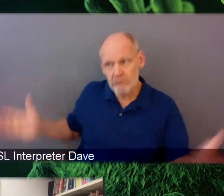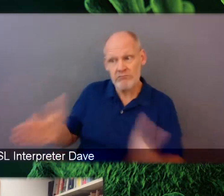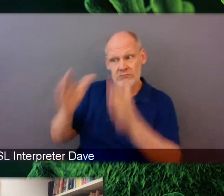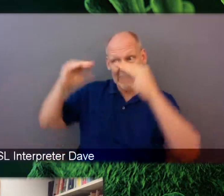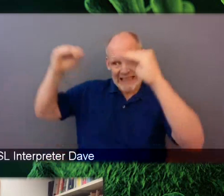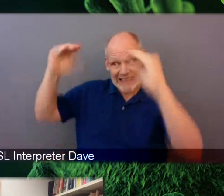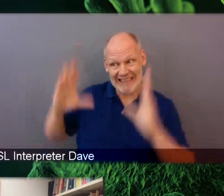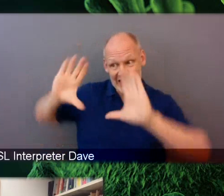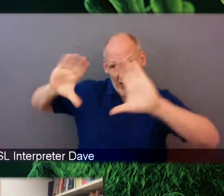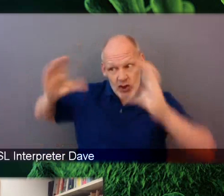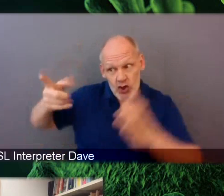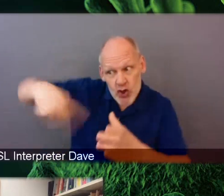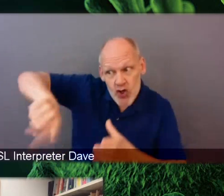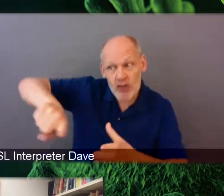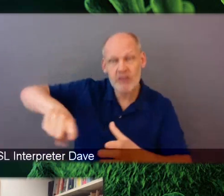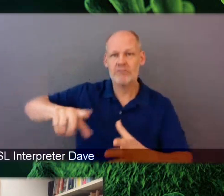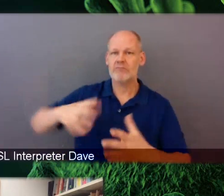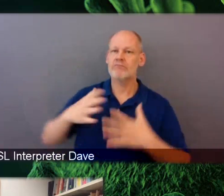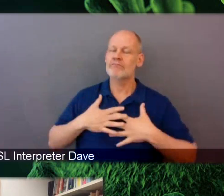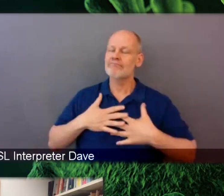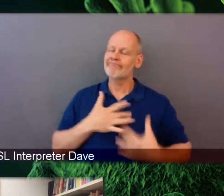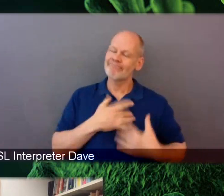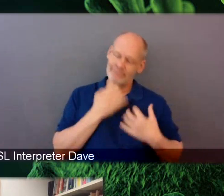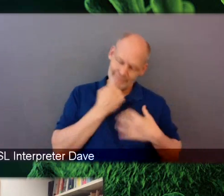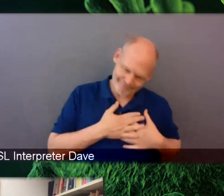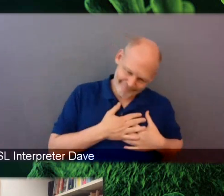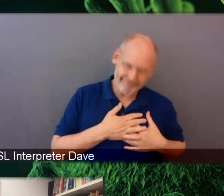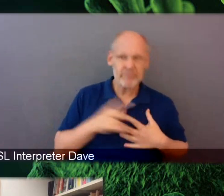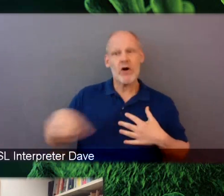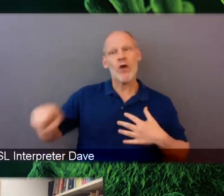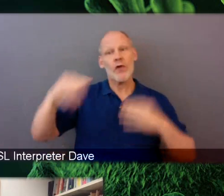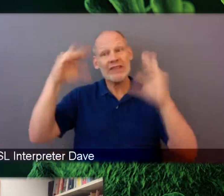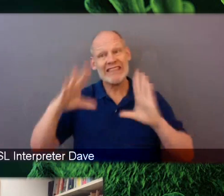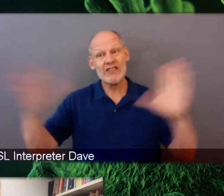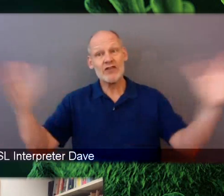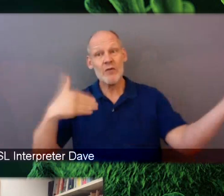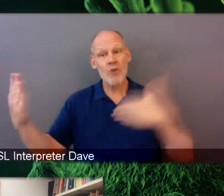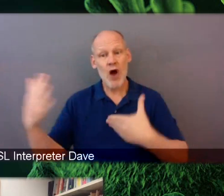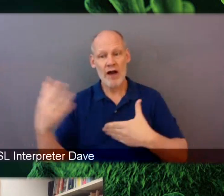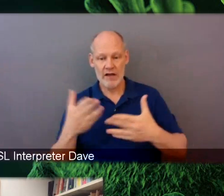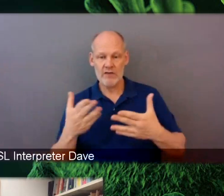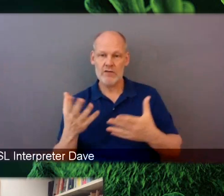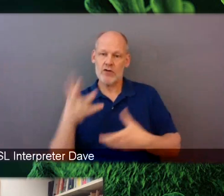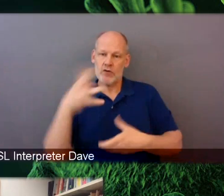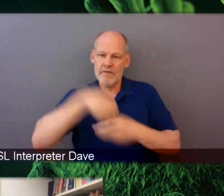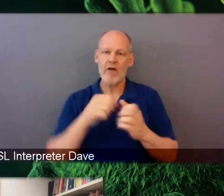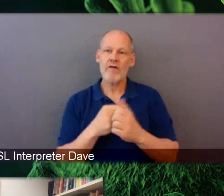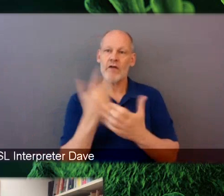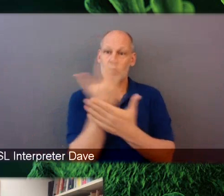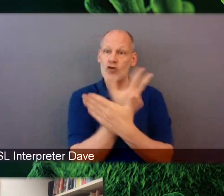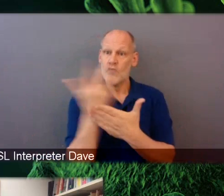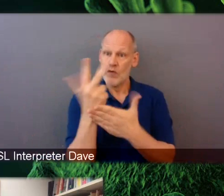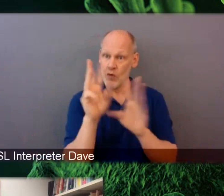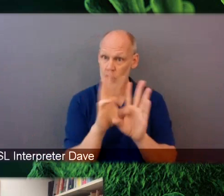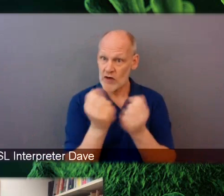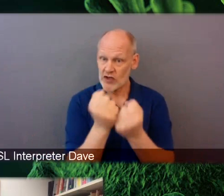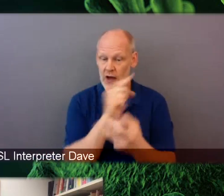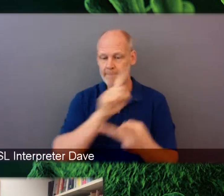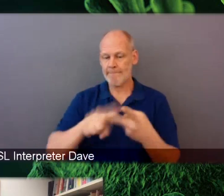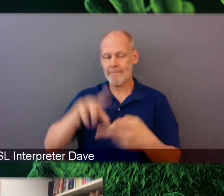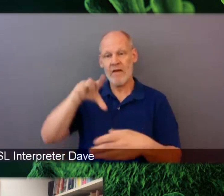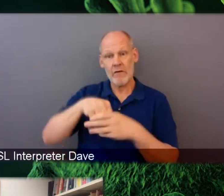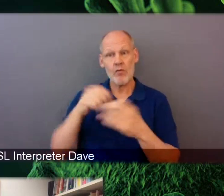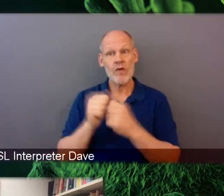So teachers participate in a three-week summer workshop. They engage in our curriculum. They participate in a mentored lab research